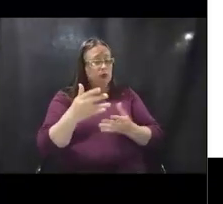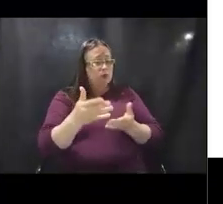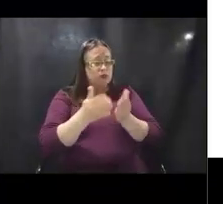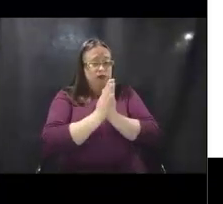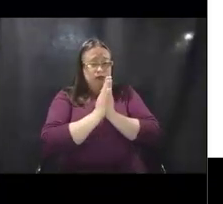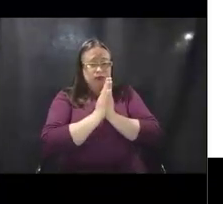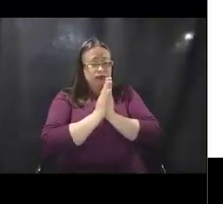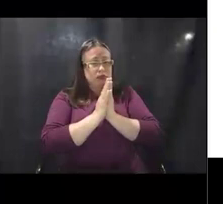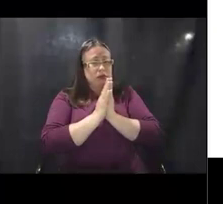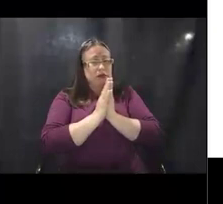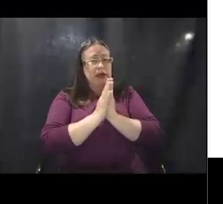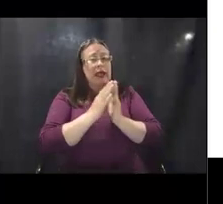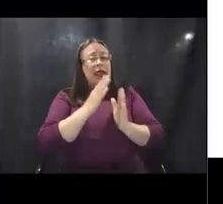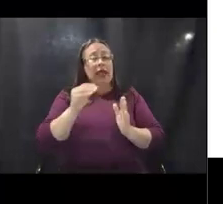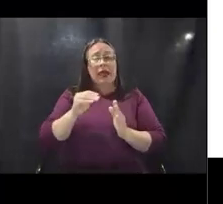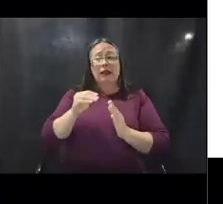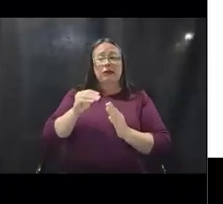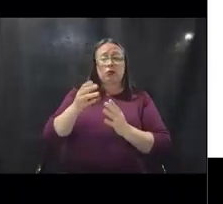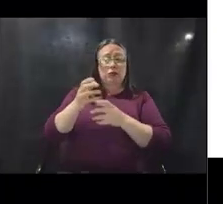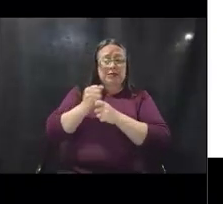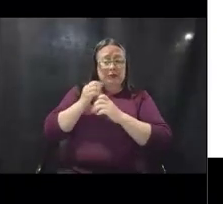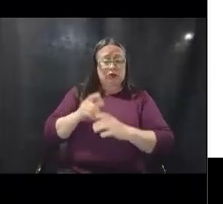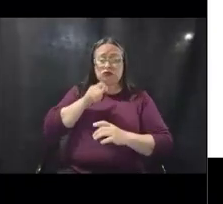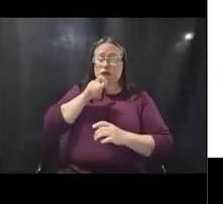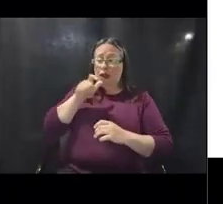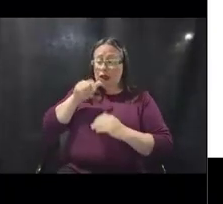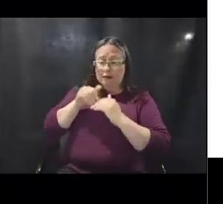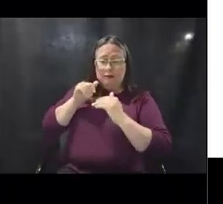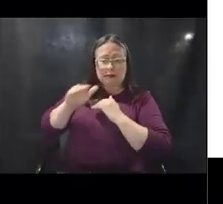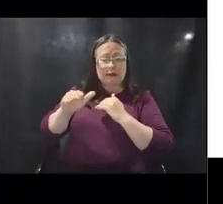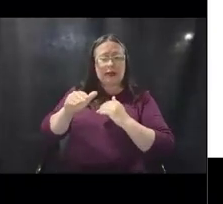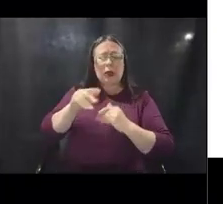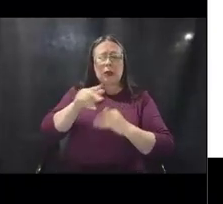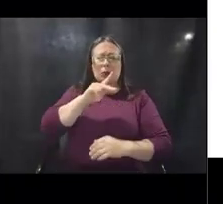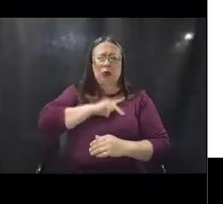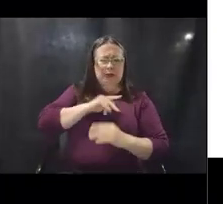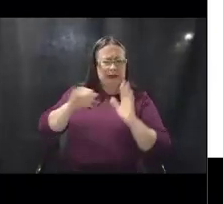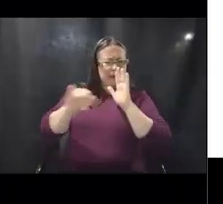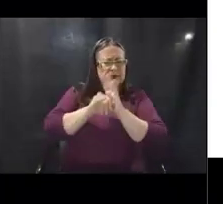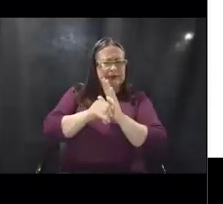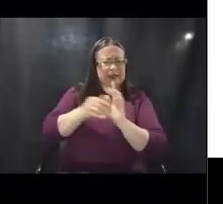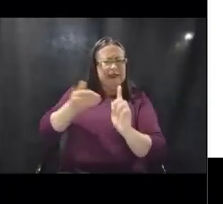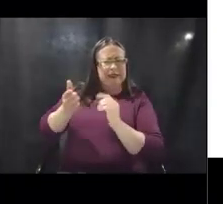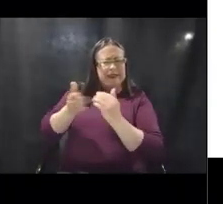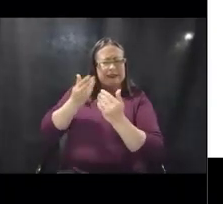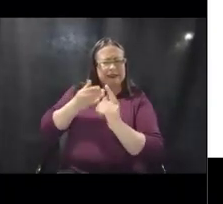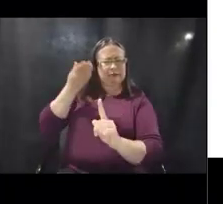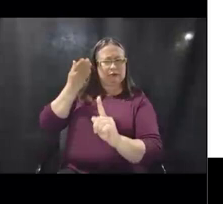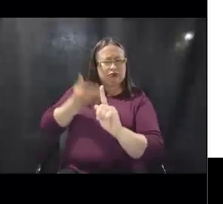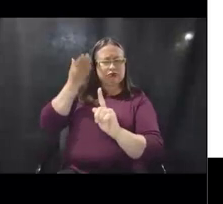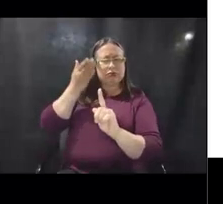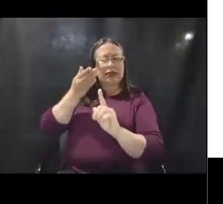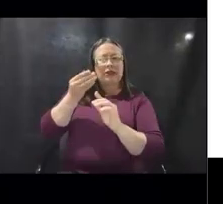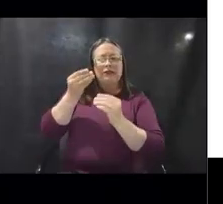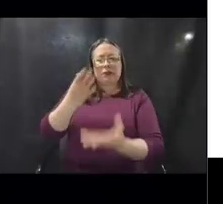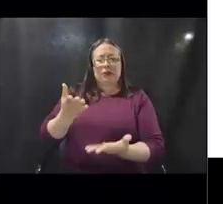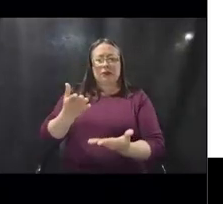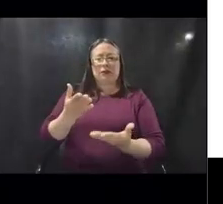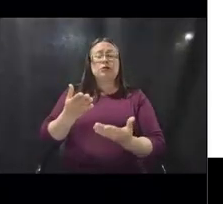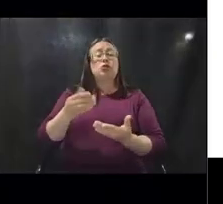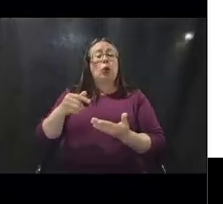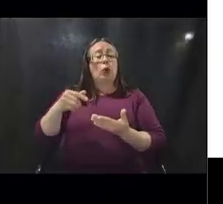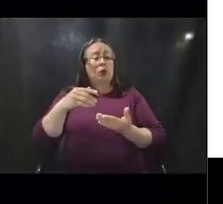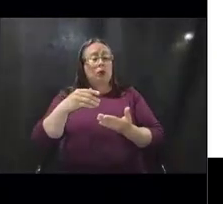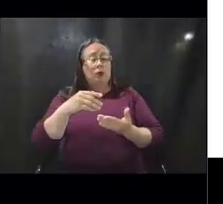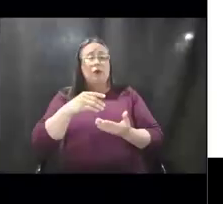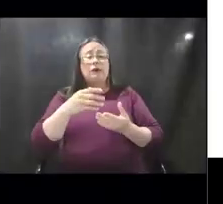and sub-recipients should not submit personally identifiable information. So, this is a requirement that recipients and sub-recipients collect